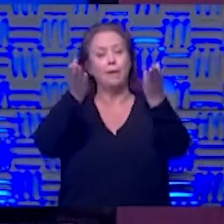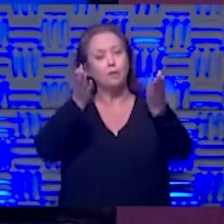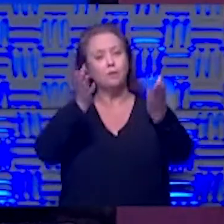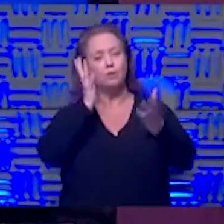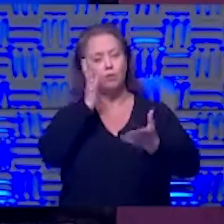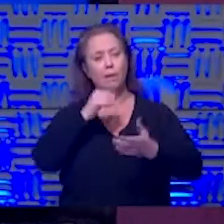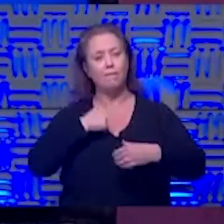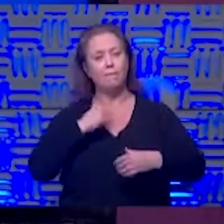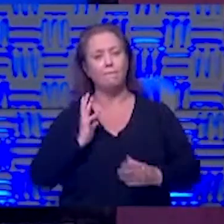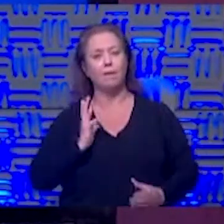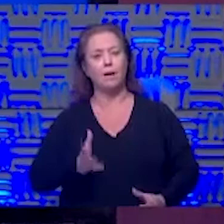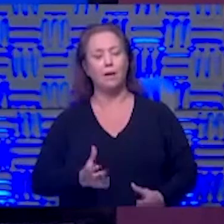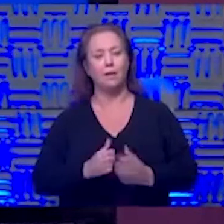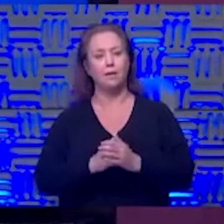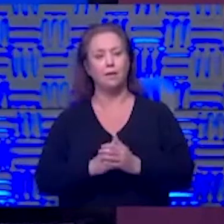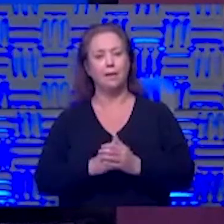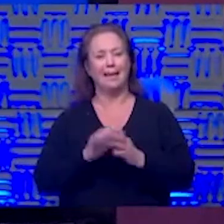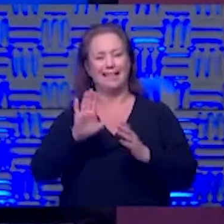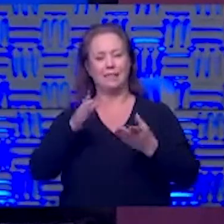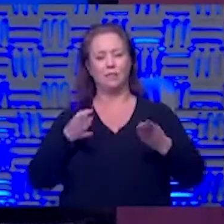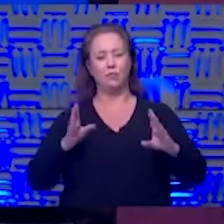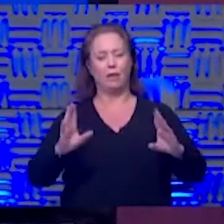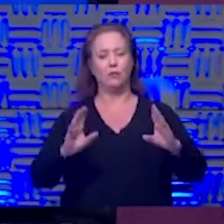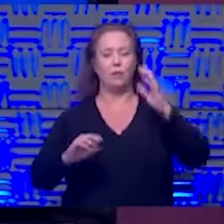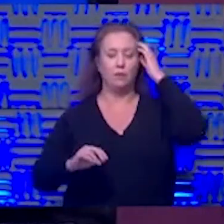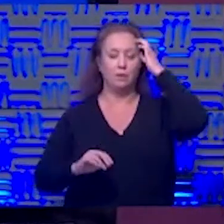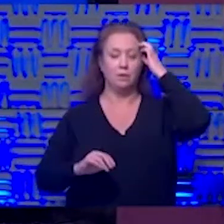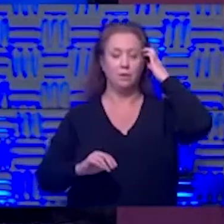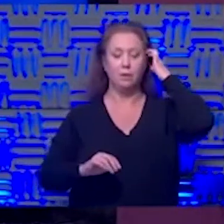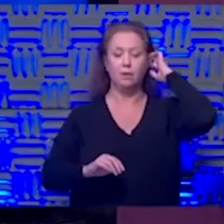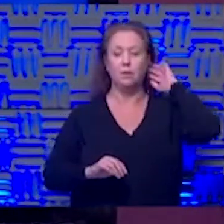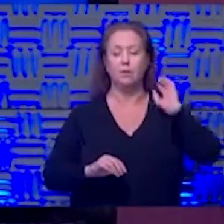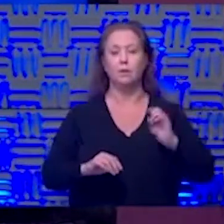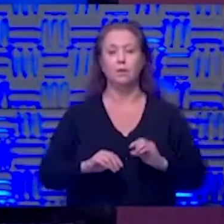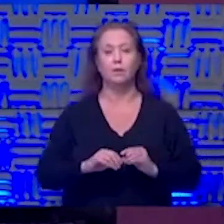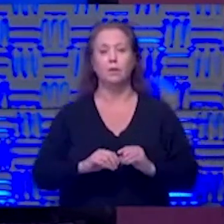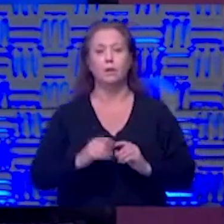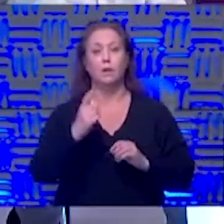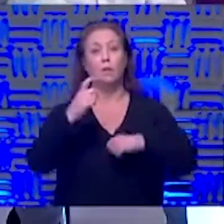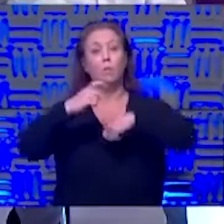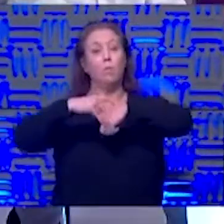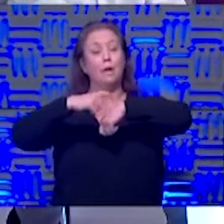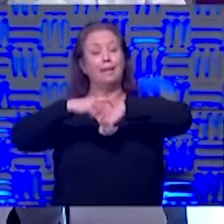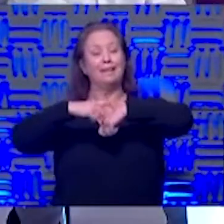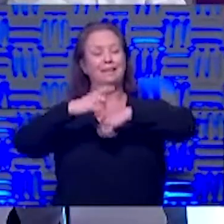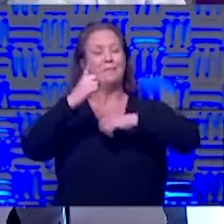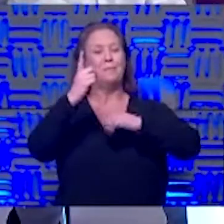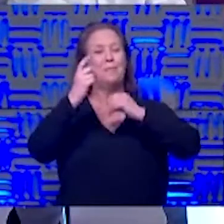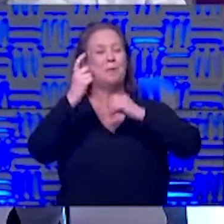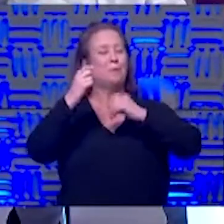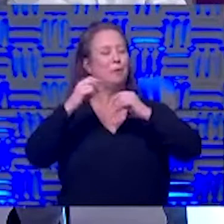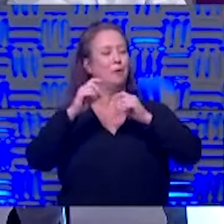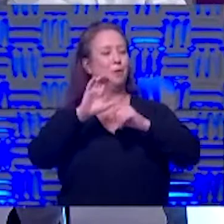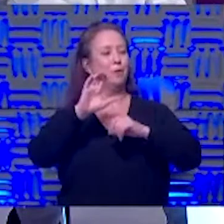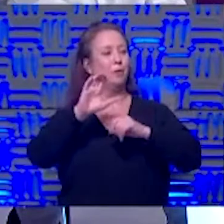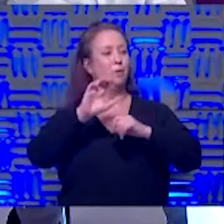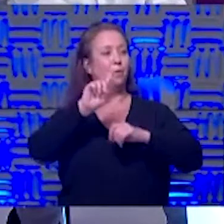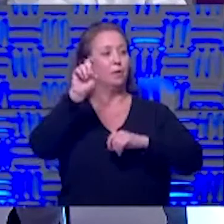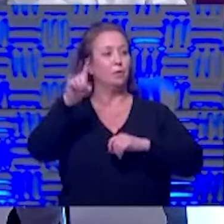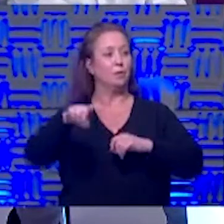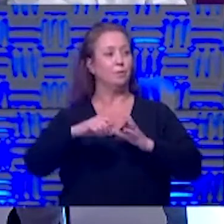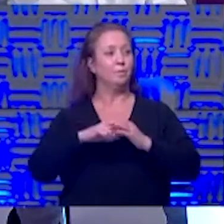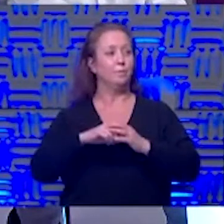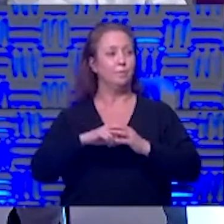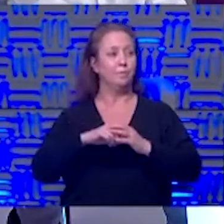be okay and that's the strategy right now right that's the strategy time for one more question aaron wants to take her daughter to chicago to see the